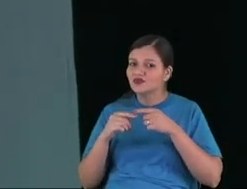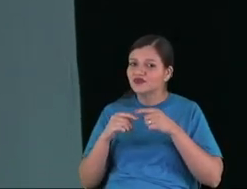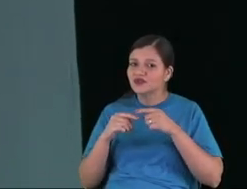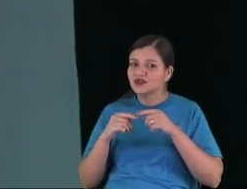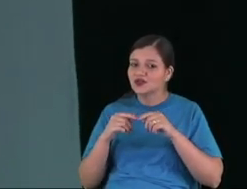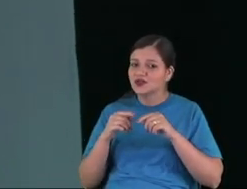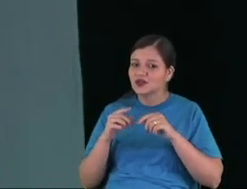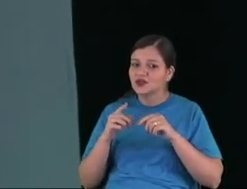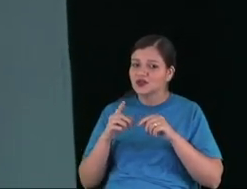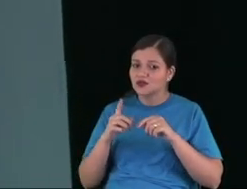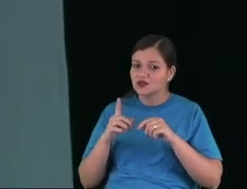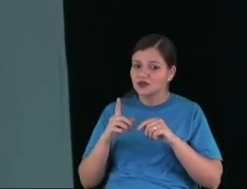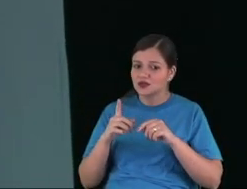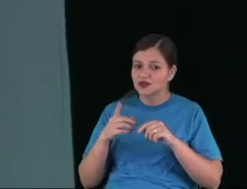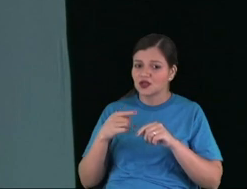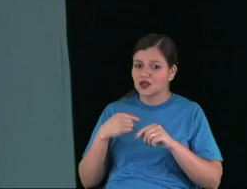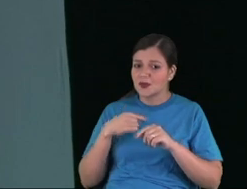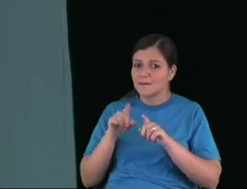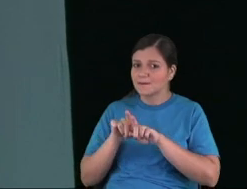But they didn't bring